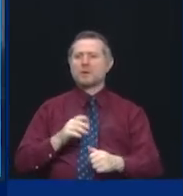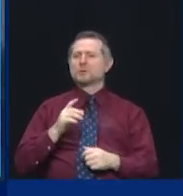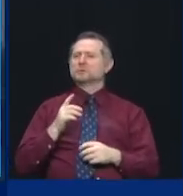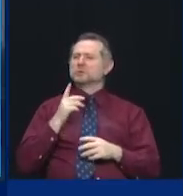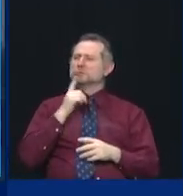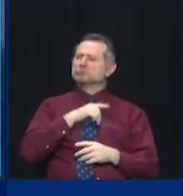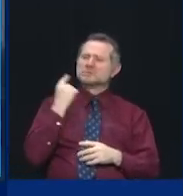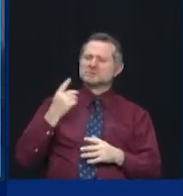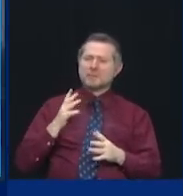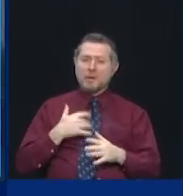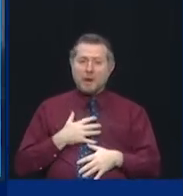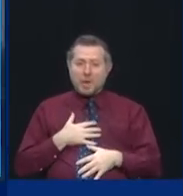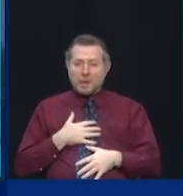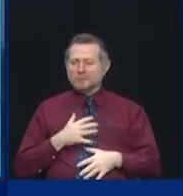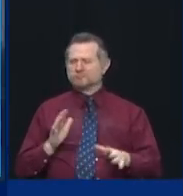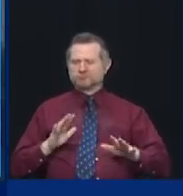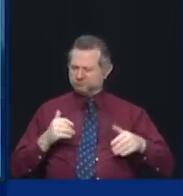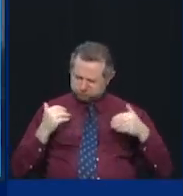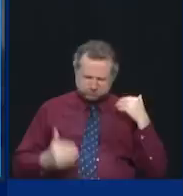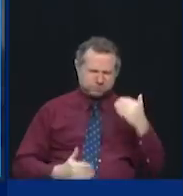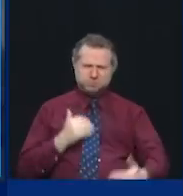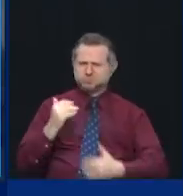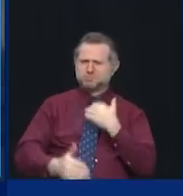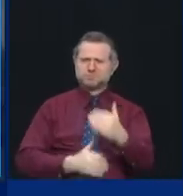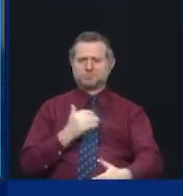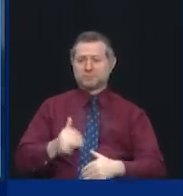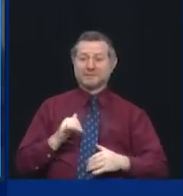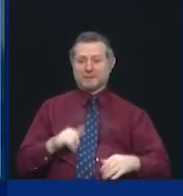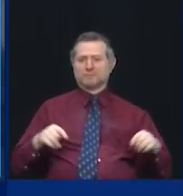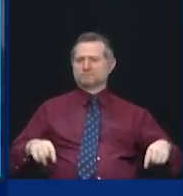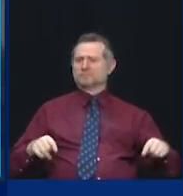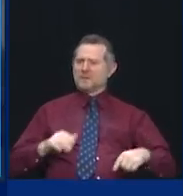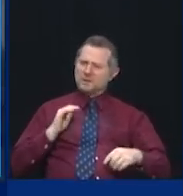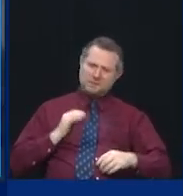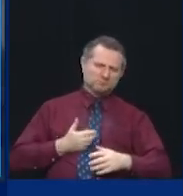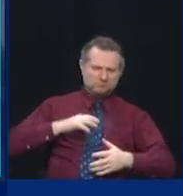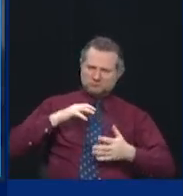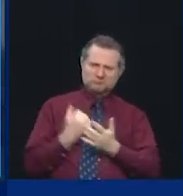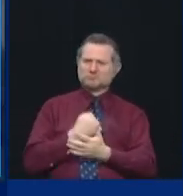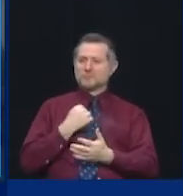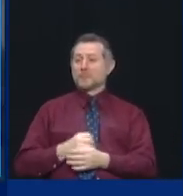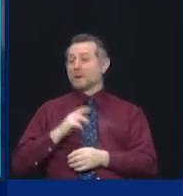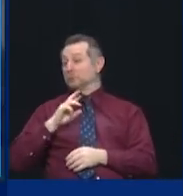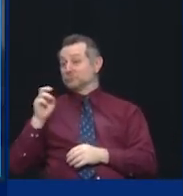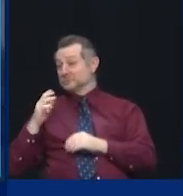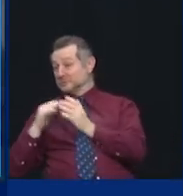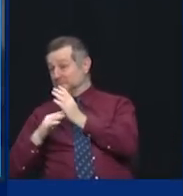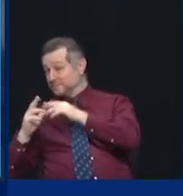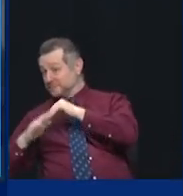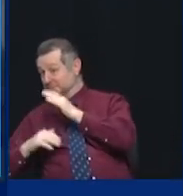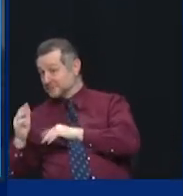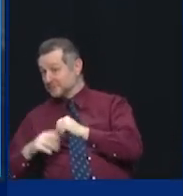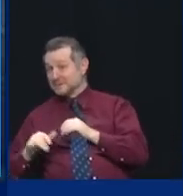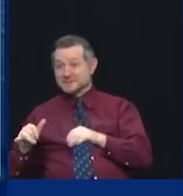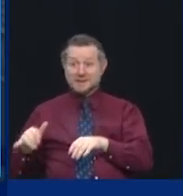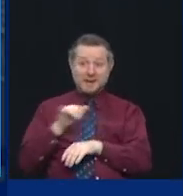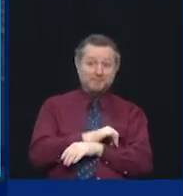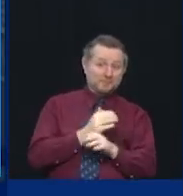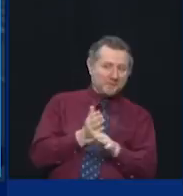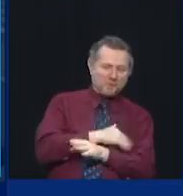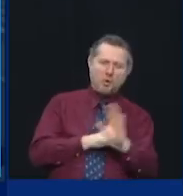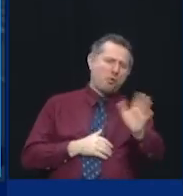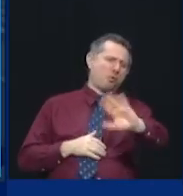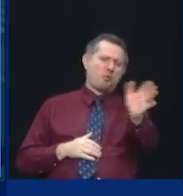here where we have to say, this is a time when we're going to rebuild, but not rebuild to where we were. We're going to build something that never